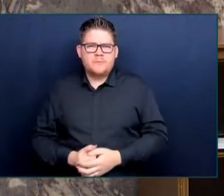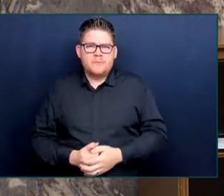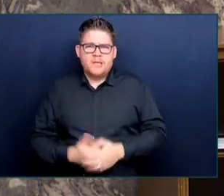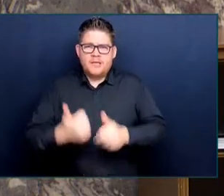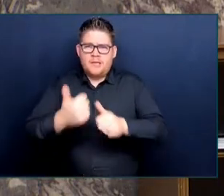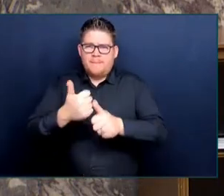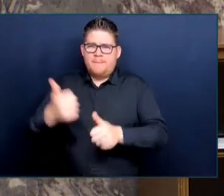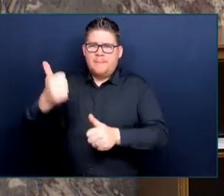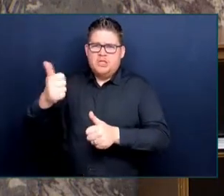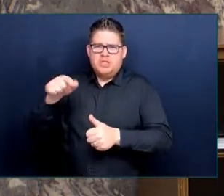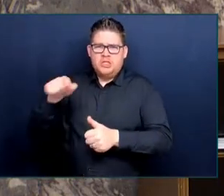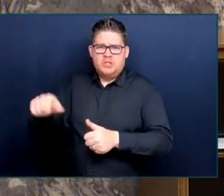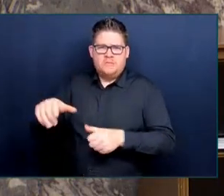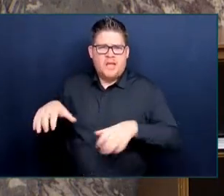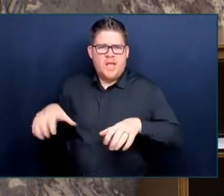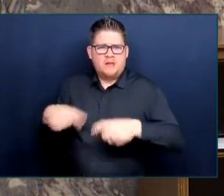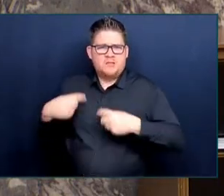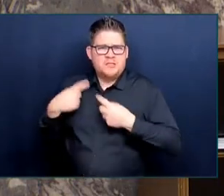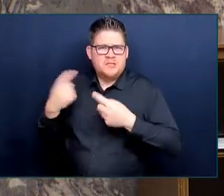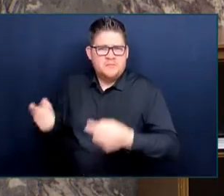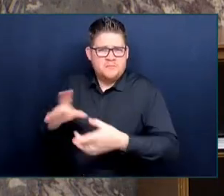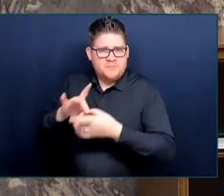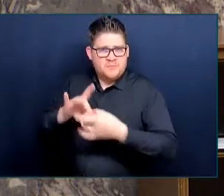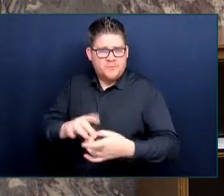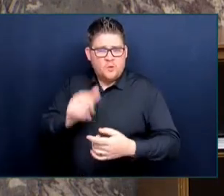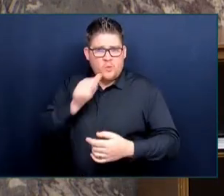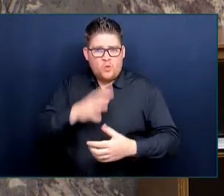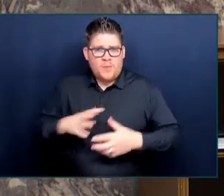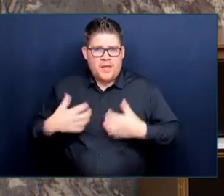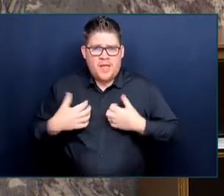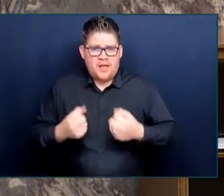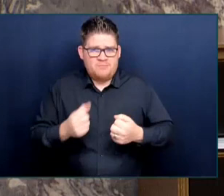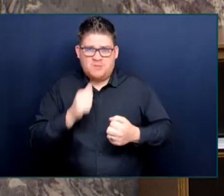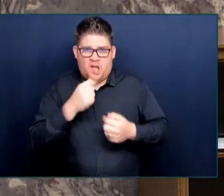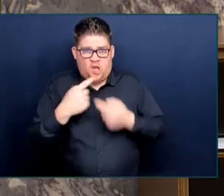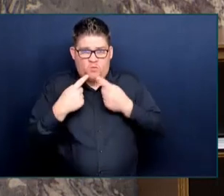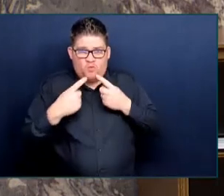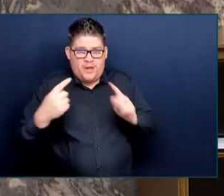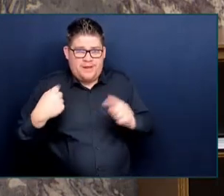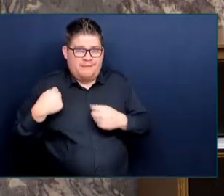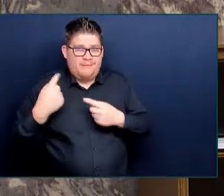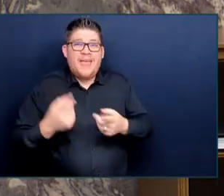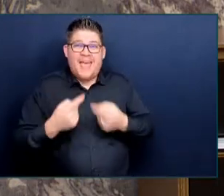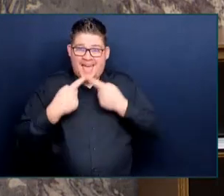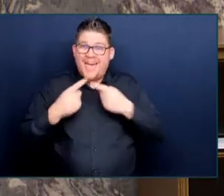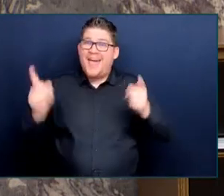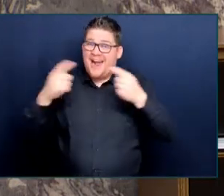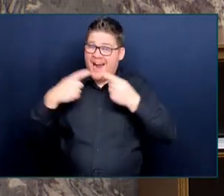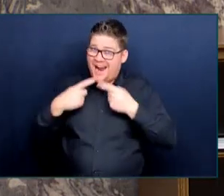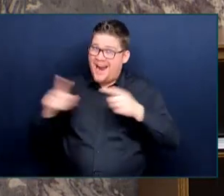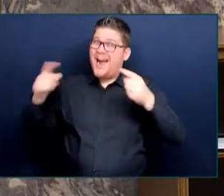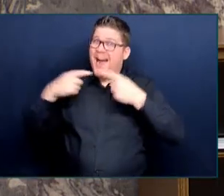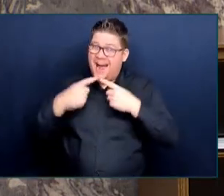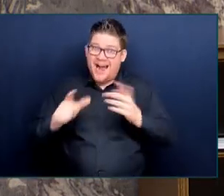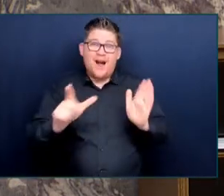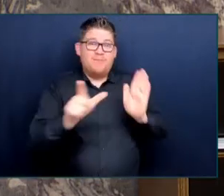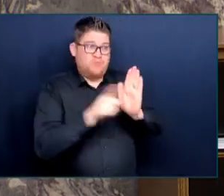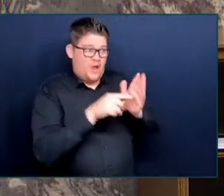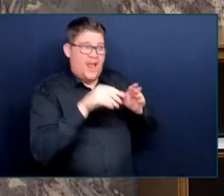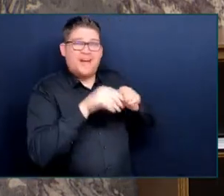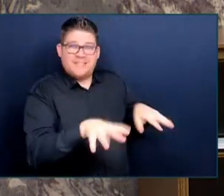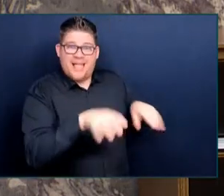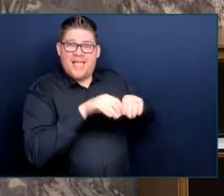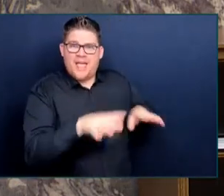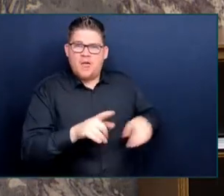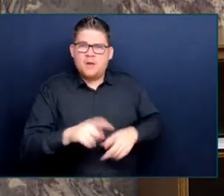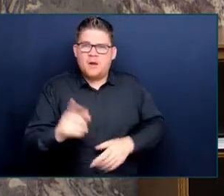is just simply not working. So, despite all the announcements and the press releases from the NDP government, nurses are continuing to face